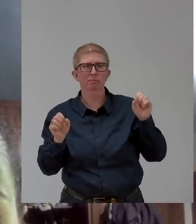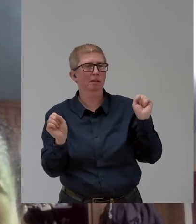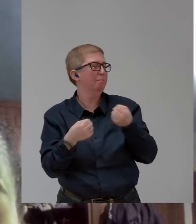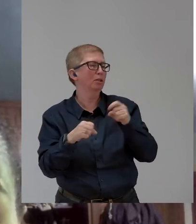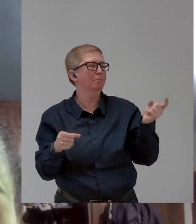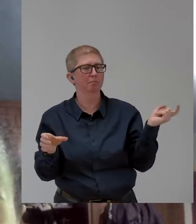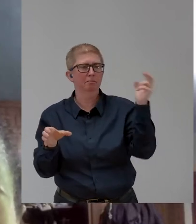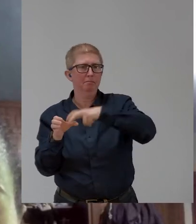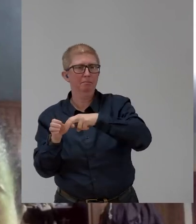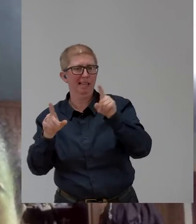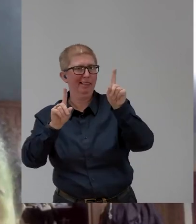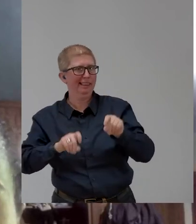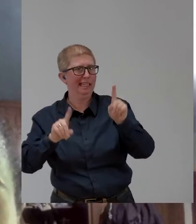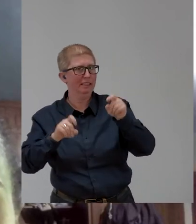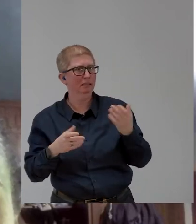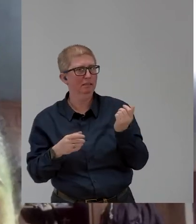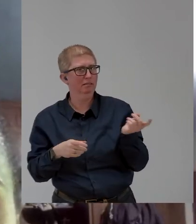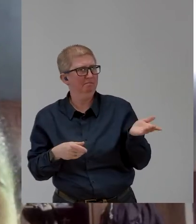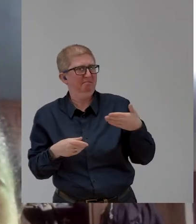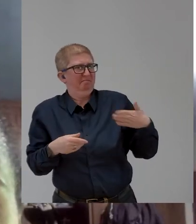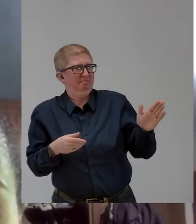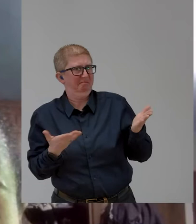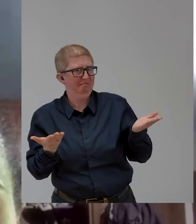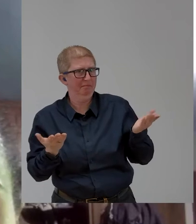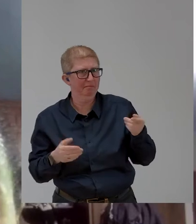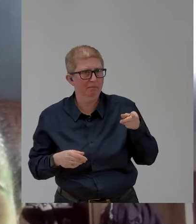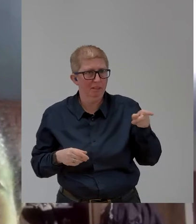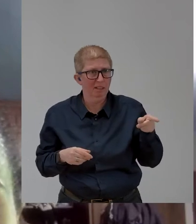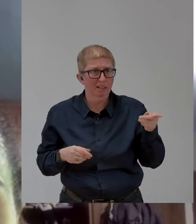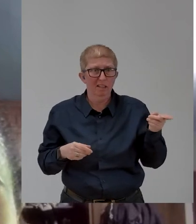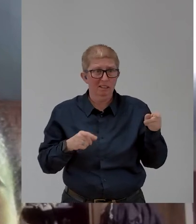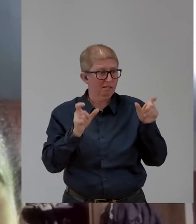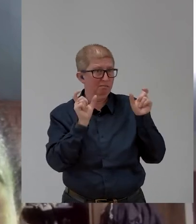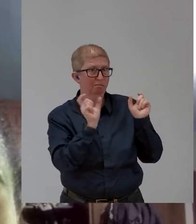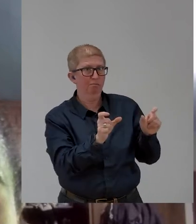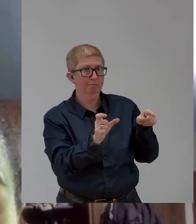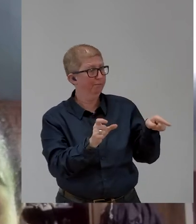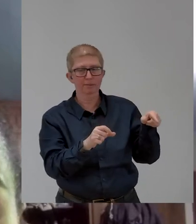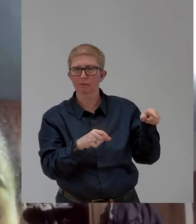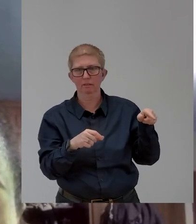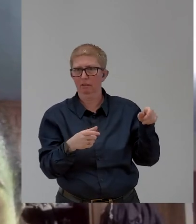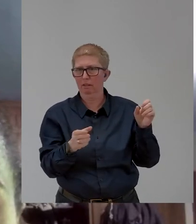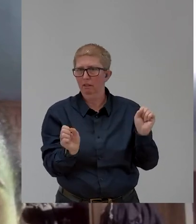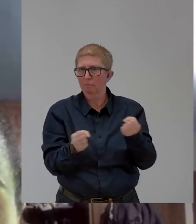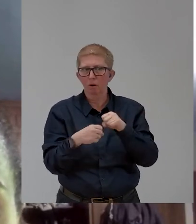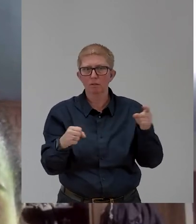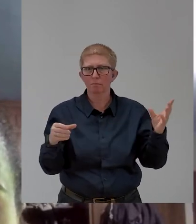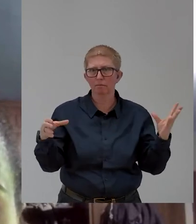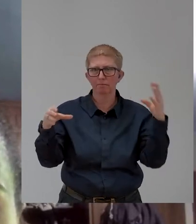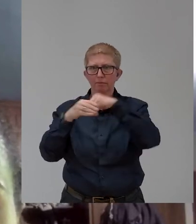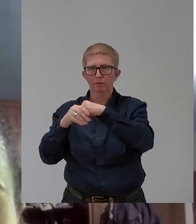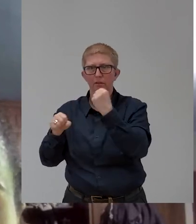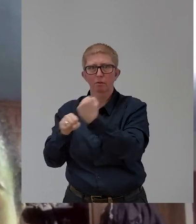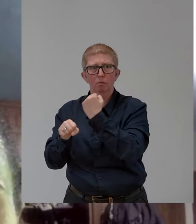was his first time that he cannot enter into the job market because of that lack of reasonable accommodation due to the time